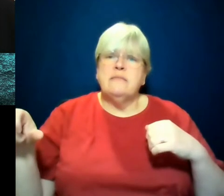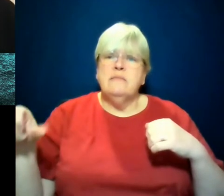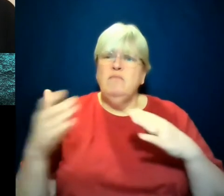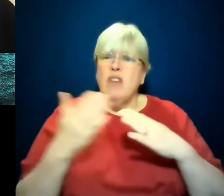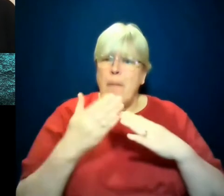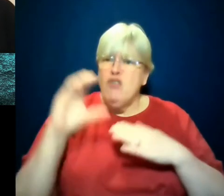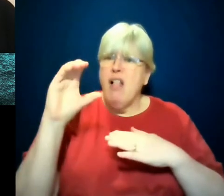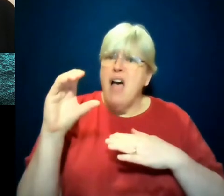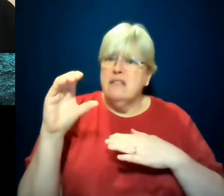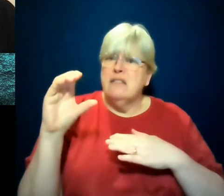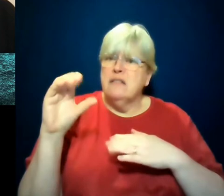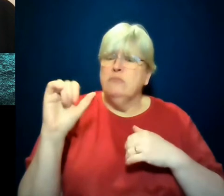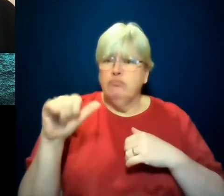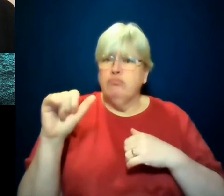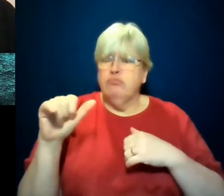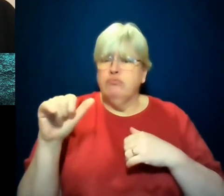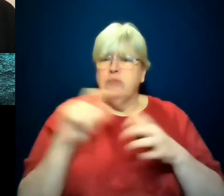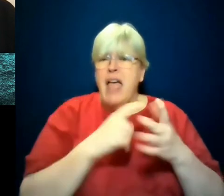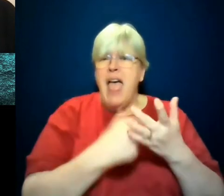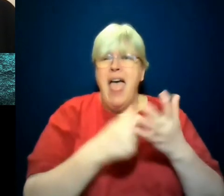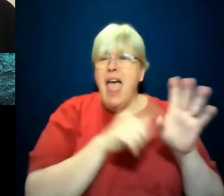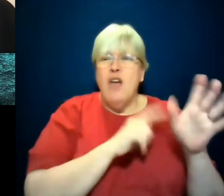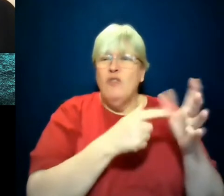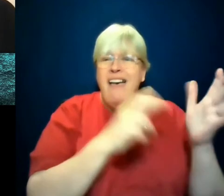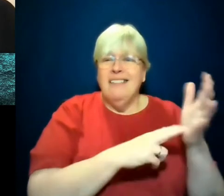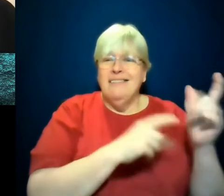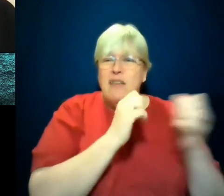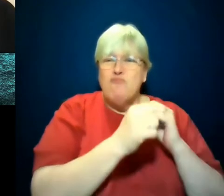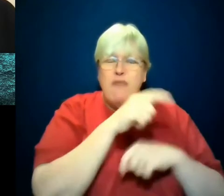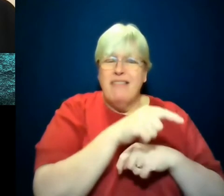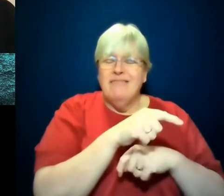Brotherhood and what we're seeing now are people who are so economically